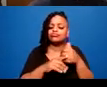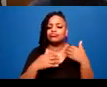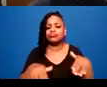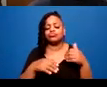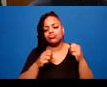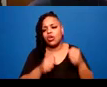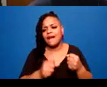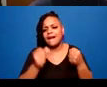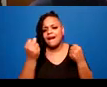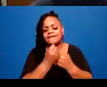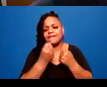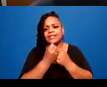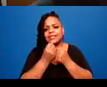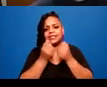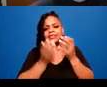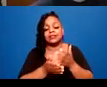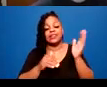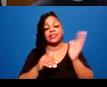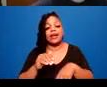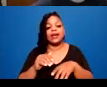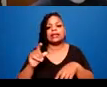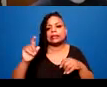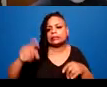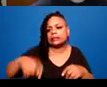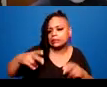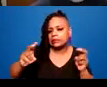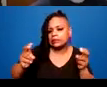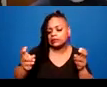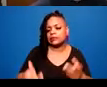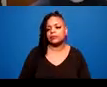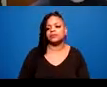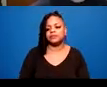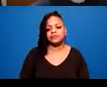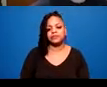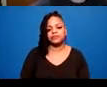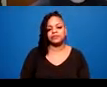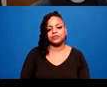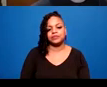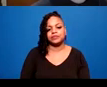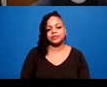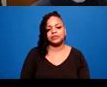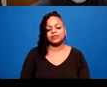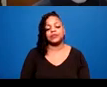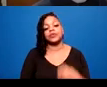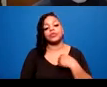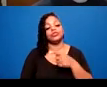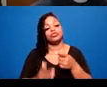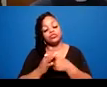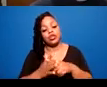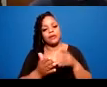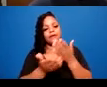Again, we start to validate and recognise people's trauma responses as strengths